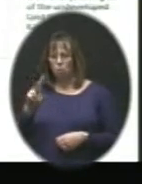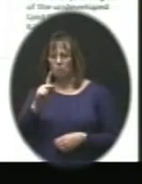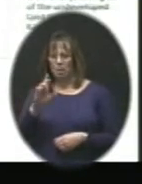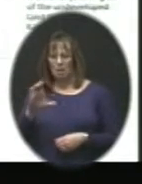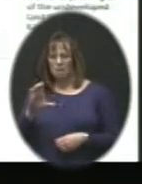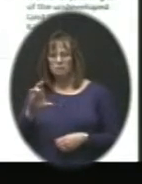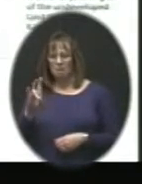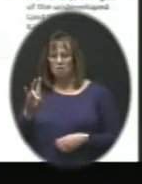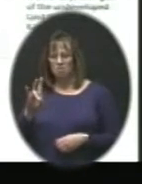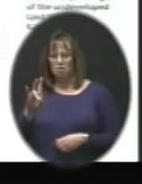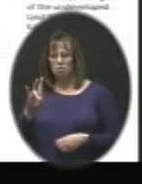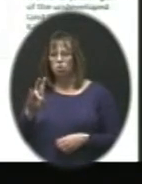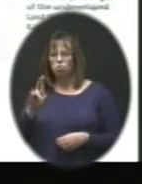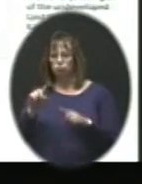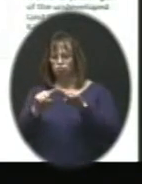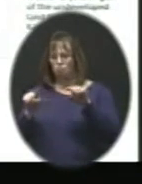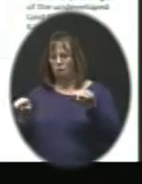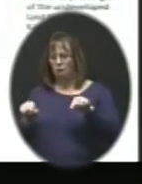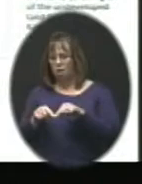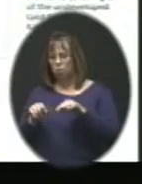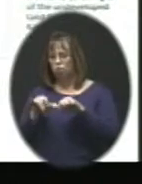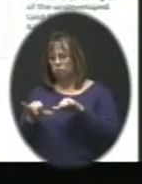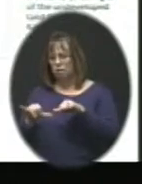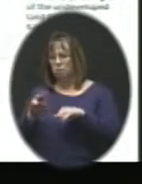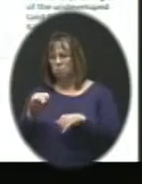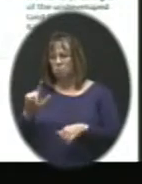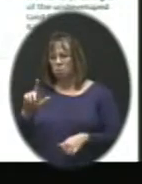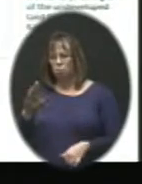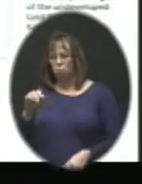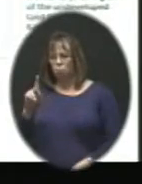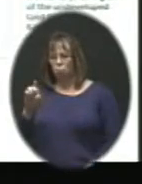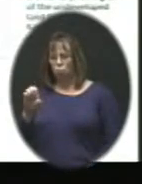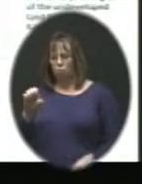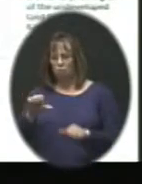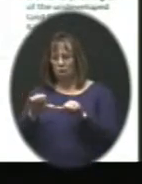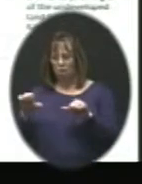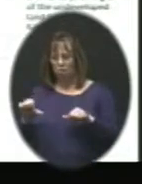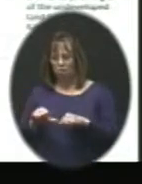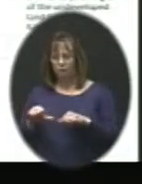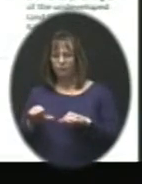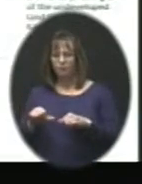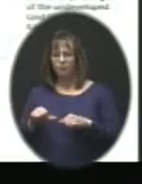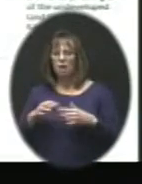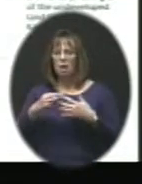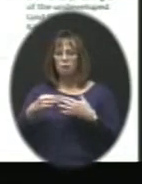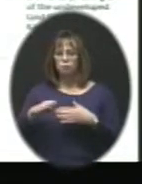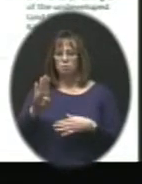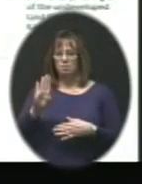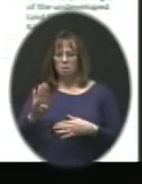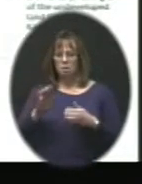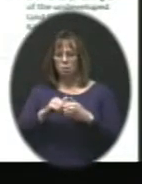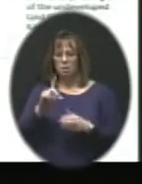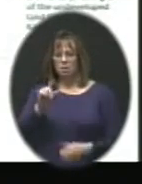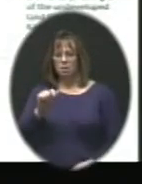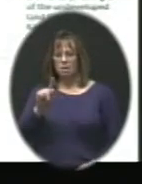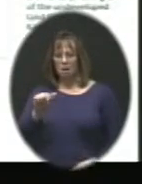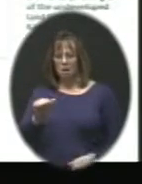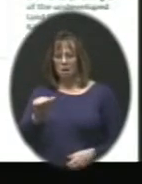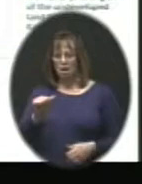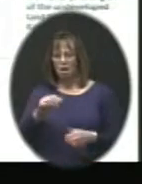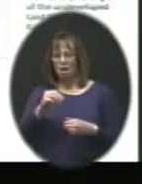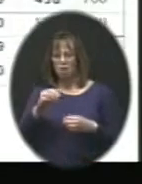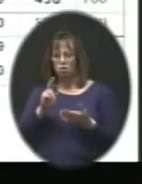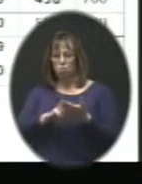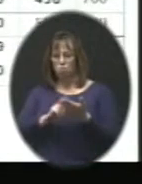remains in the Millbrook boundary area. So let's look at option B in terms of the data and enrollment and